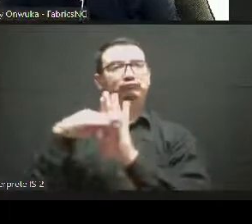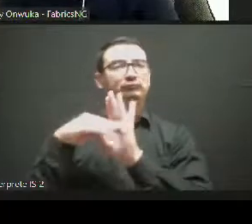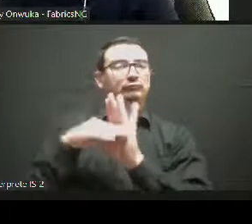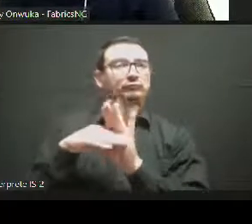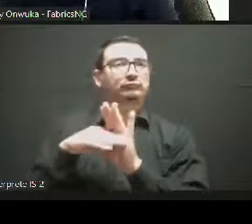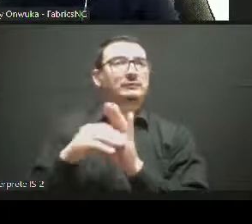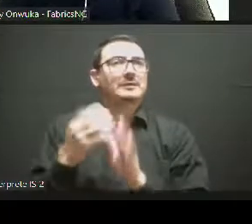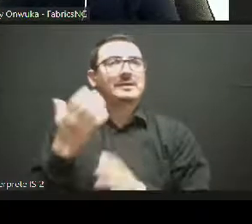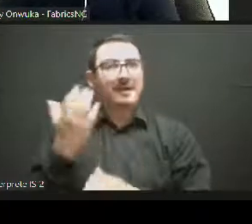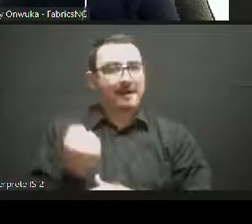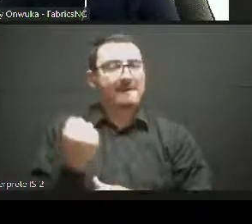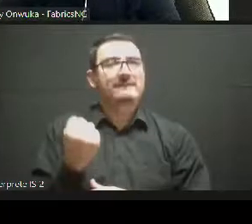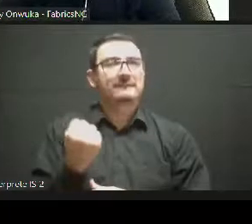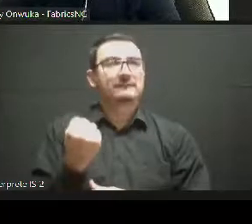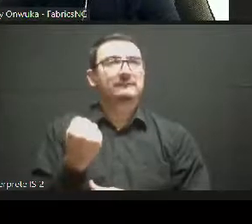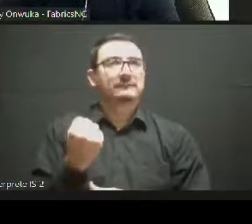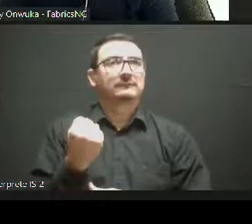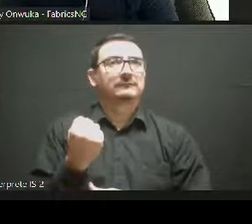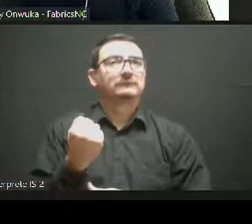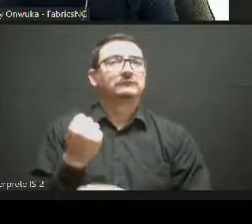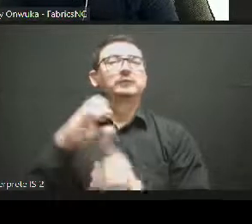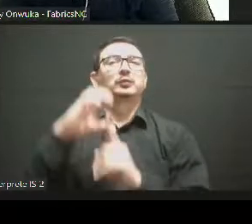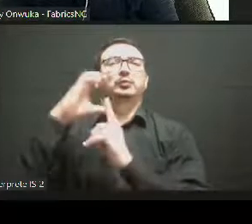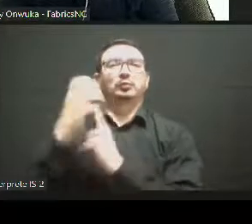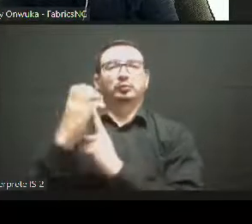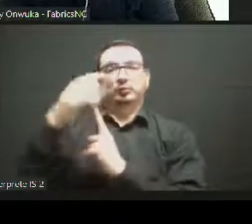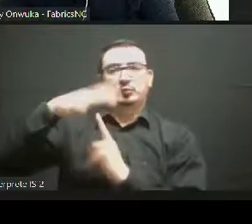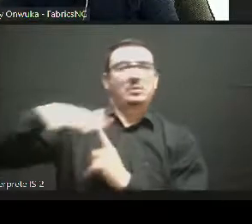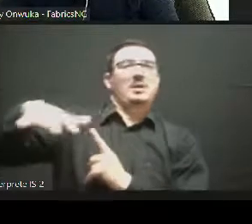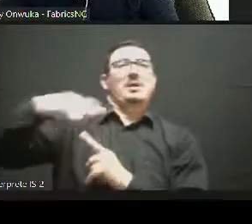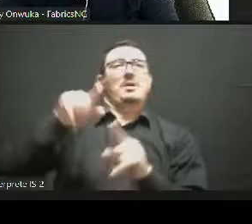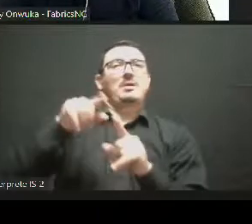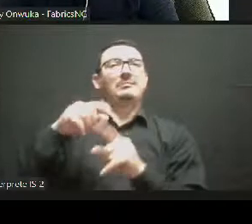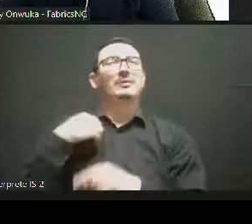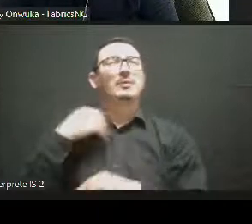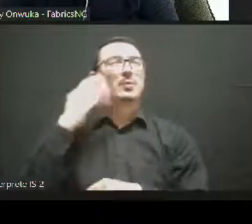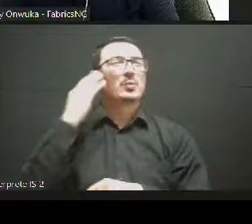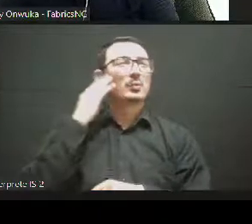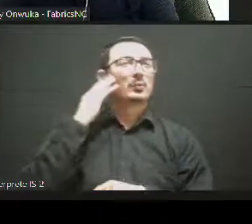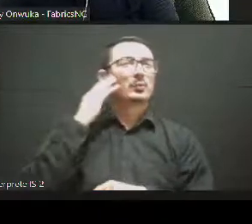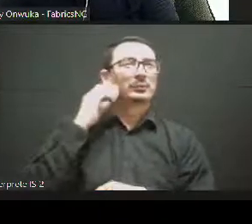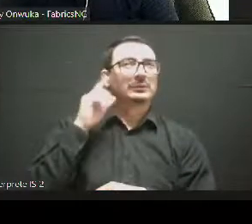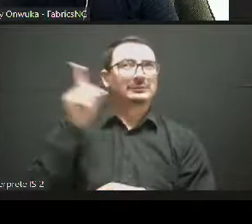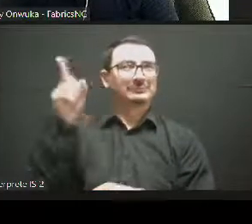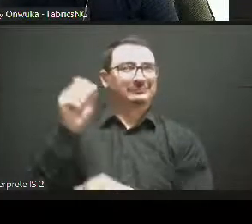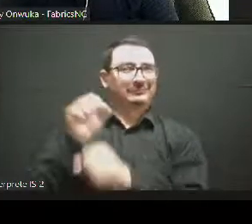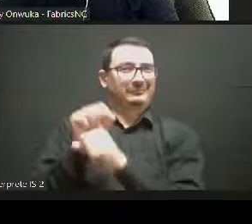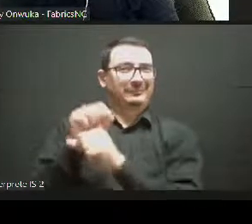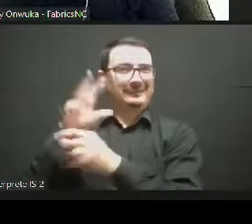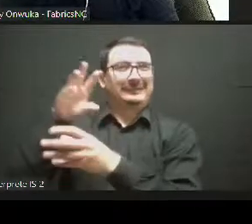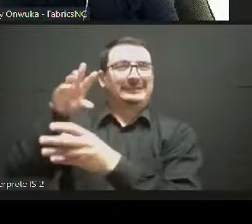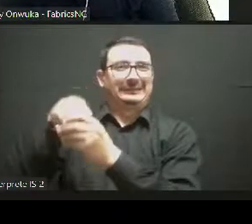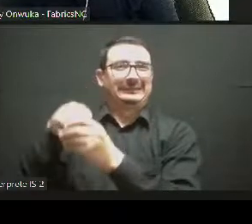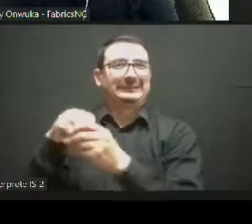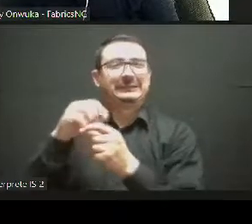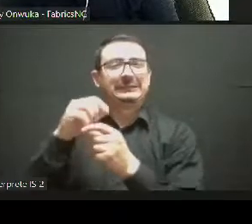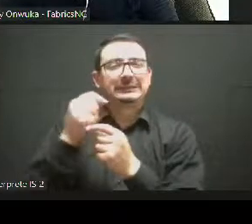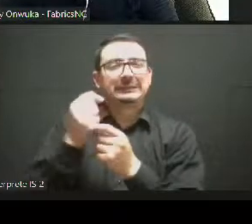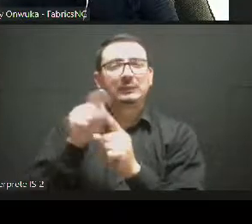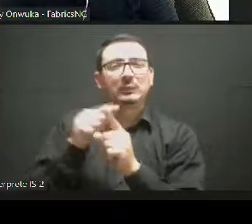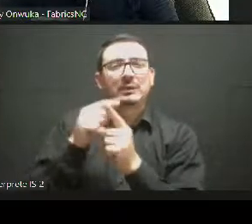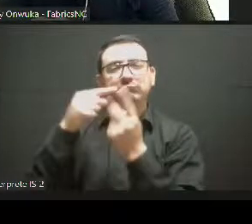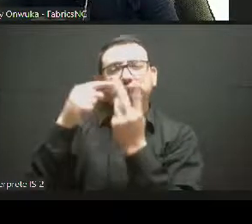know you cover a lot of different things, but I'm kind of curious if you could just, you know, go through a little bit of the measures that